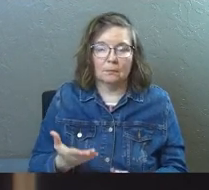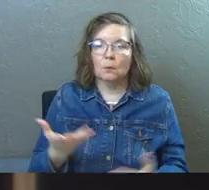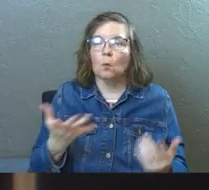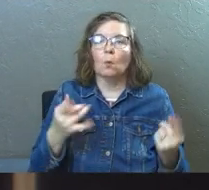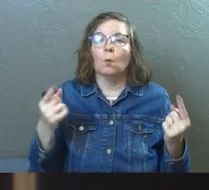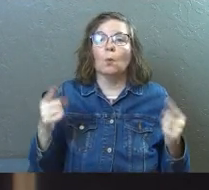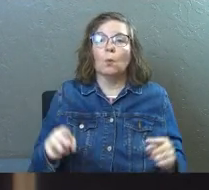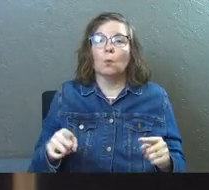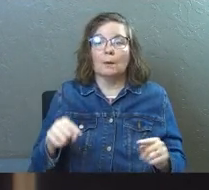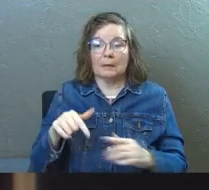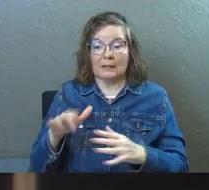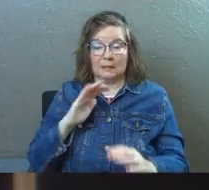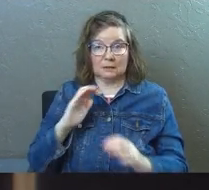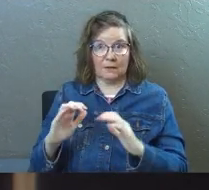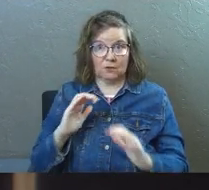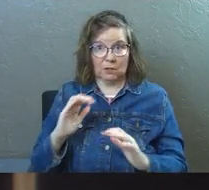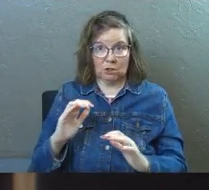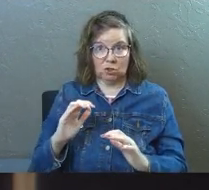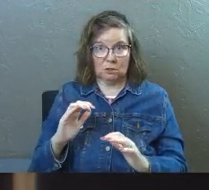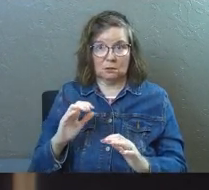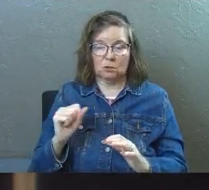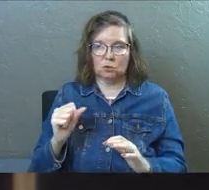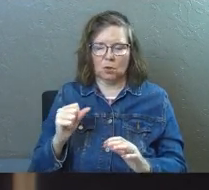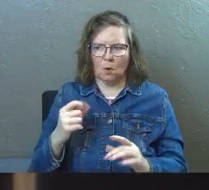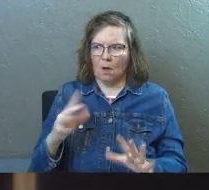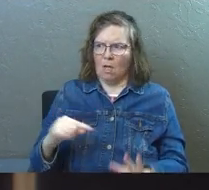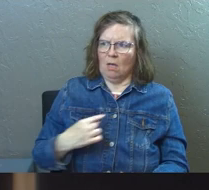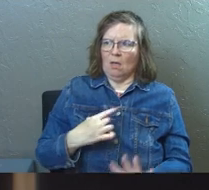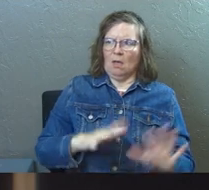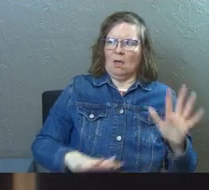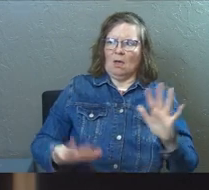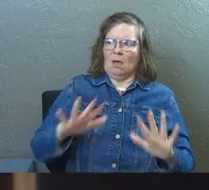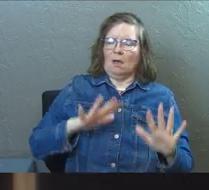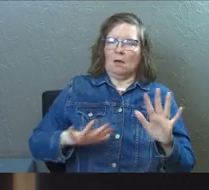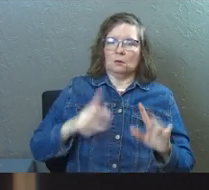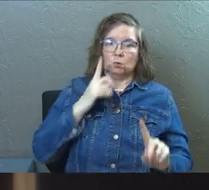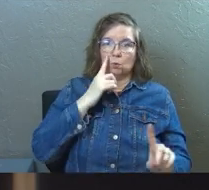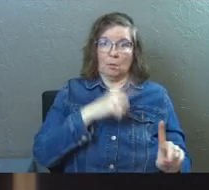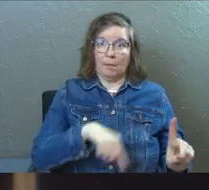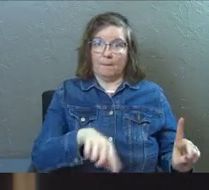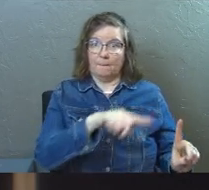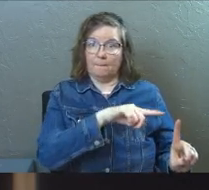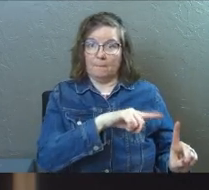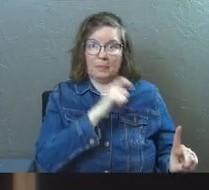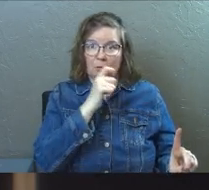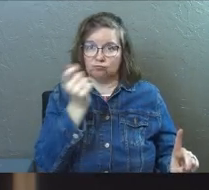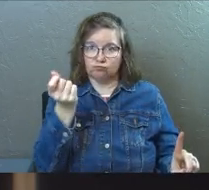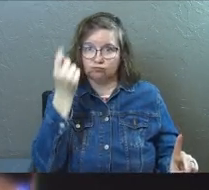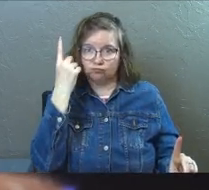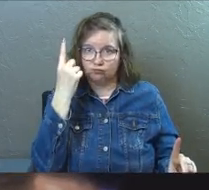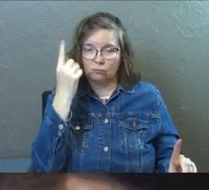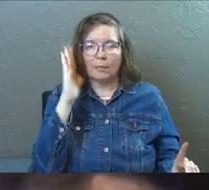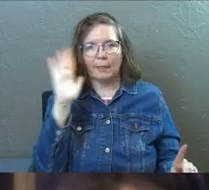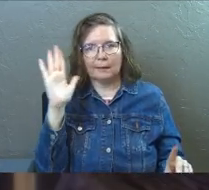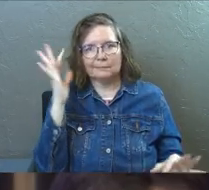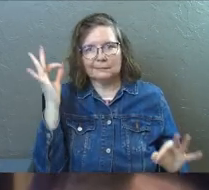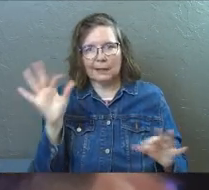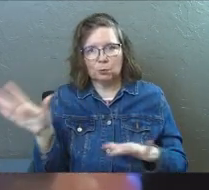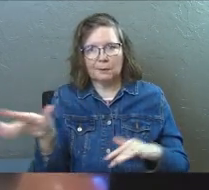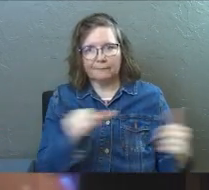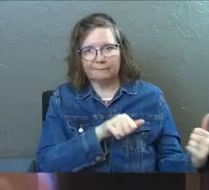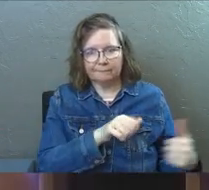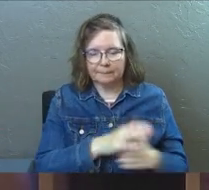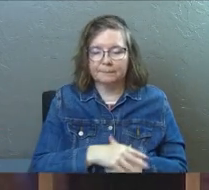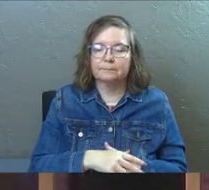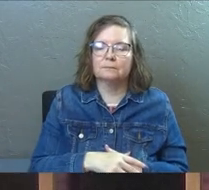What happens in this conversation is so offensive to them. They're going to leave. All right. Verse